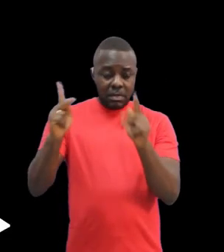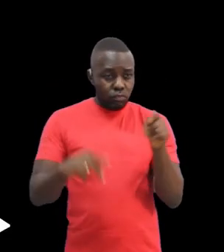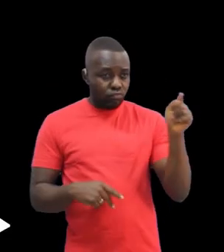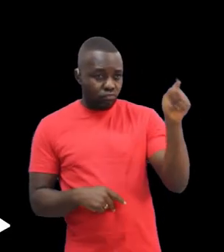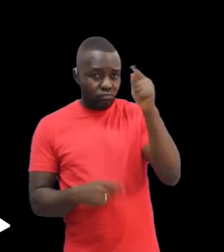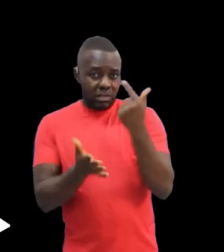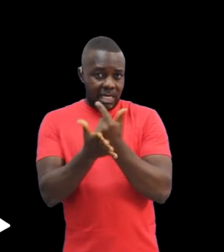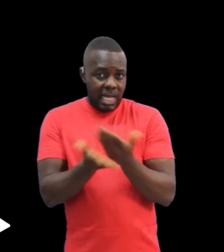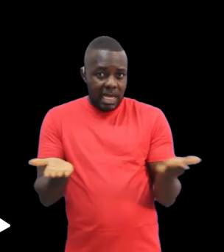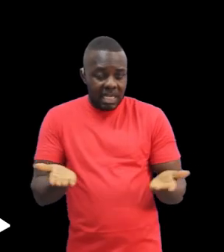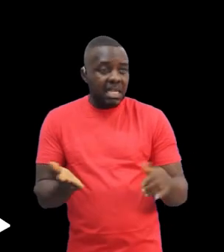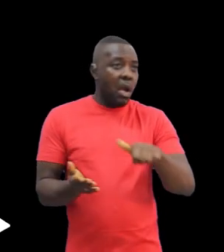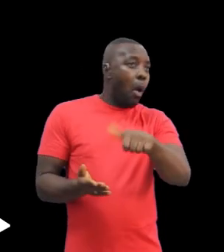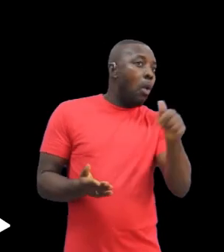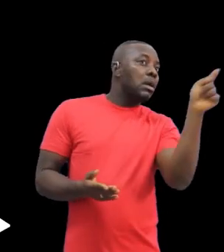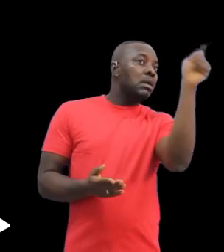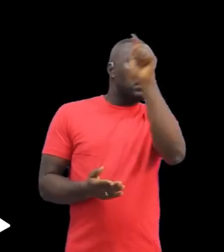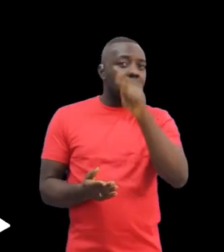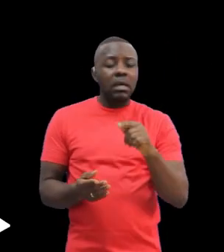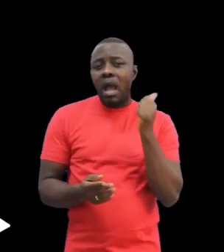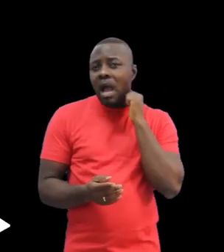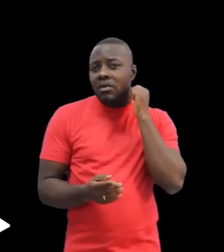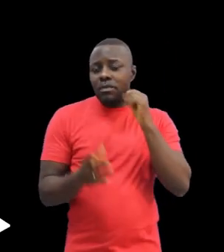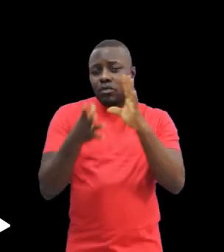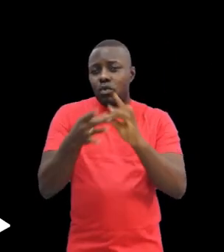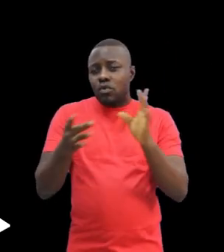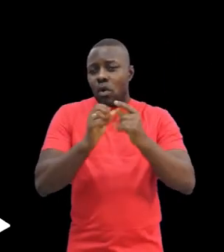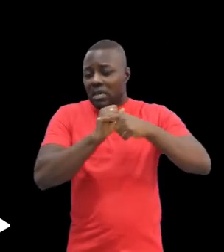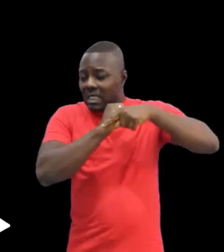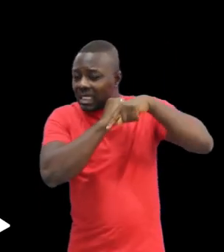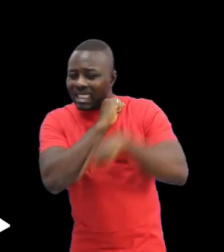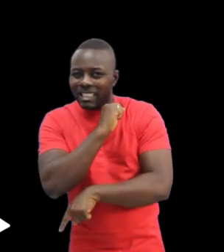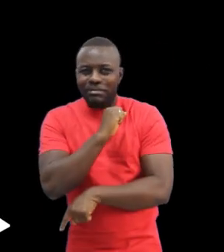We will next summarize how Foster's early collaborations in Ghana